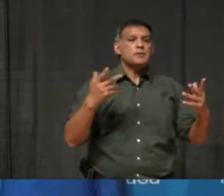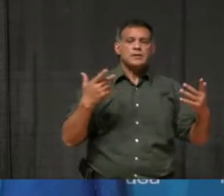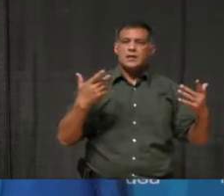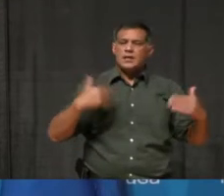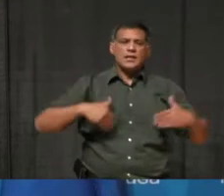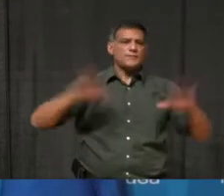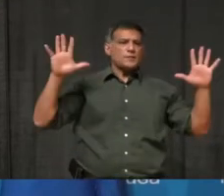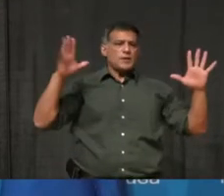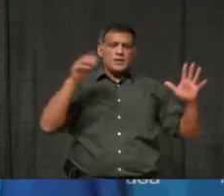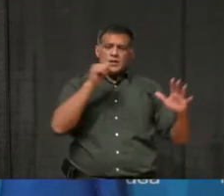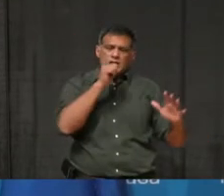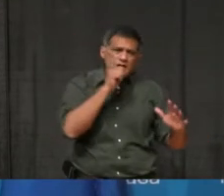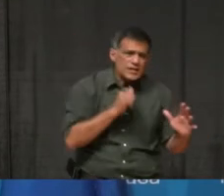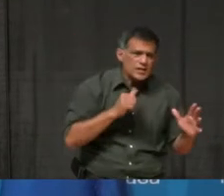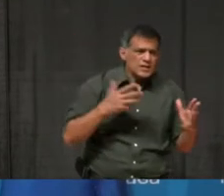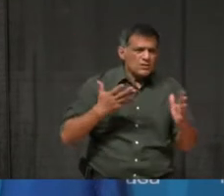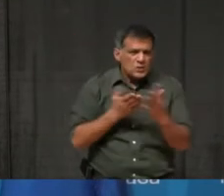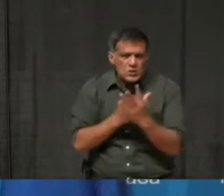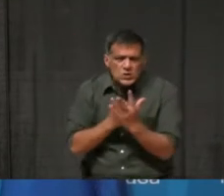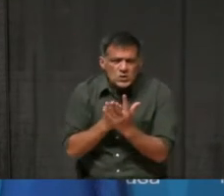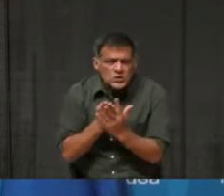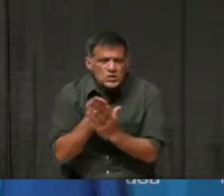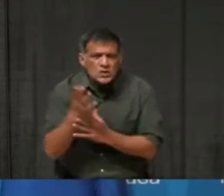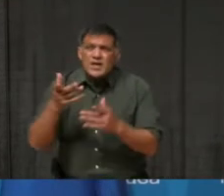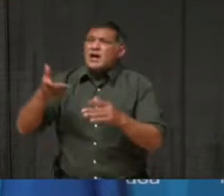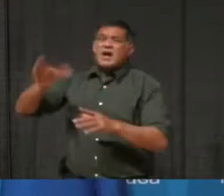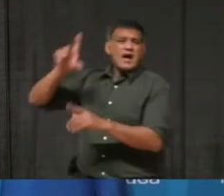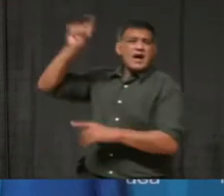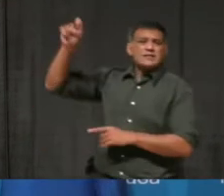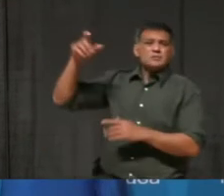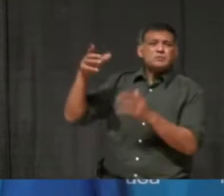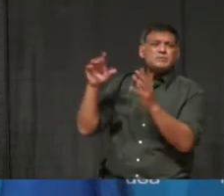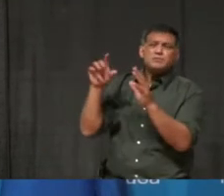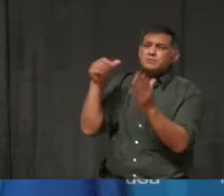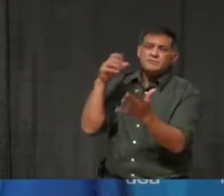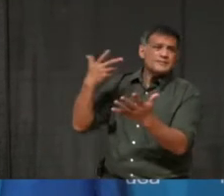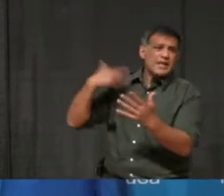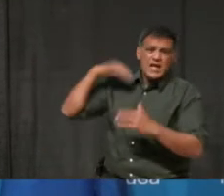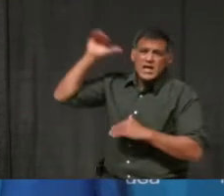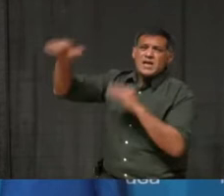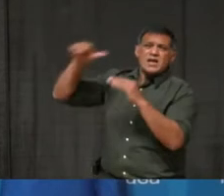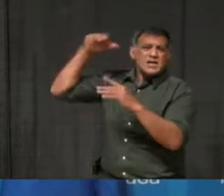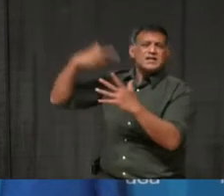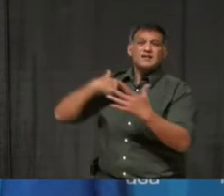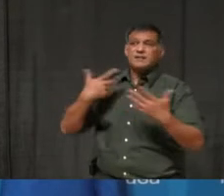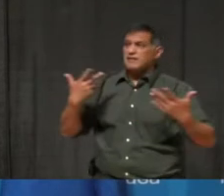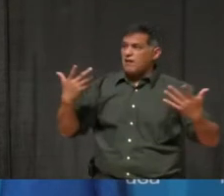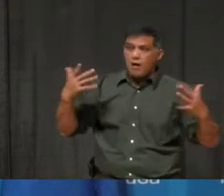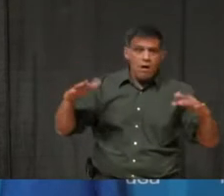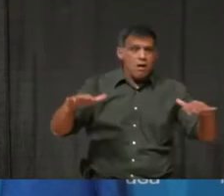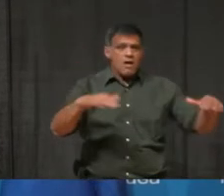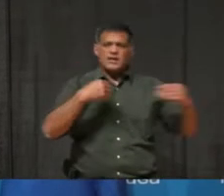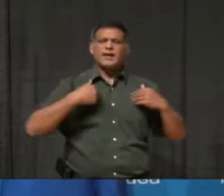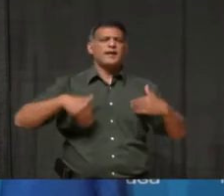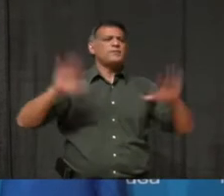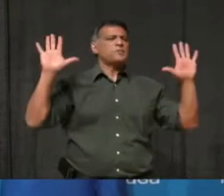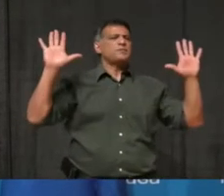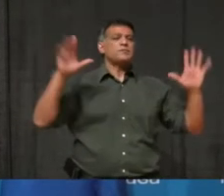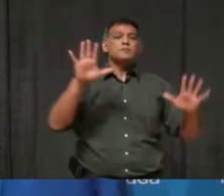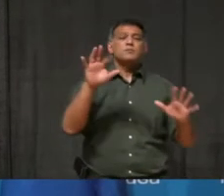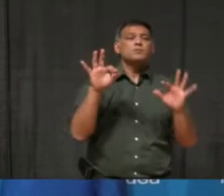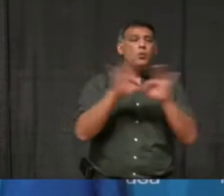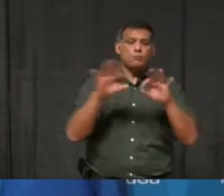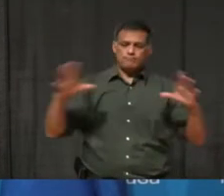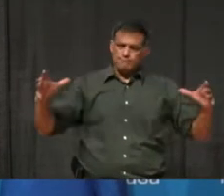we now have been asked to make even more. But I know that together, we can pull through this – better